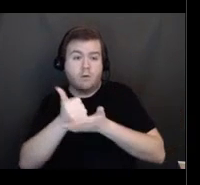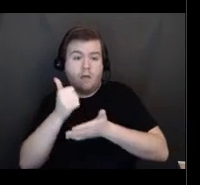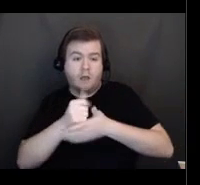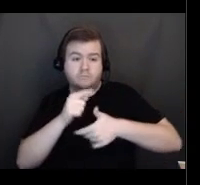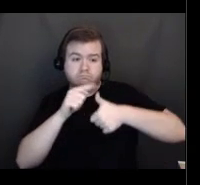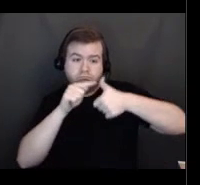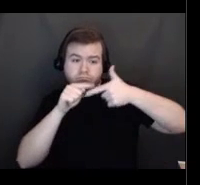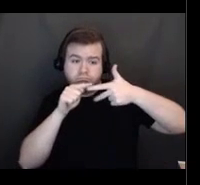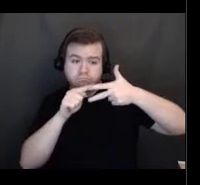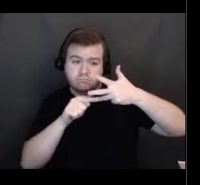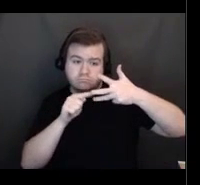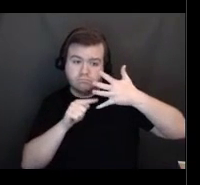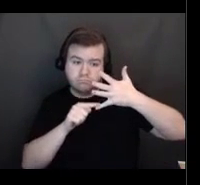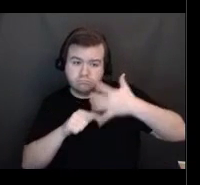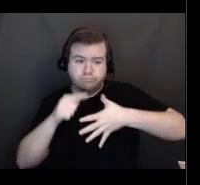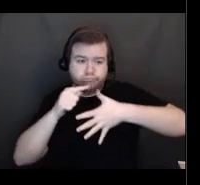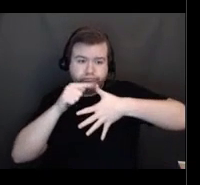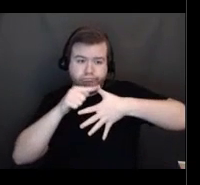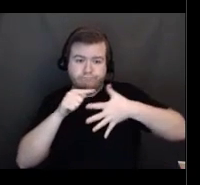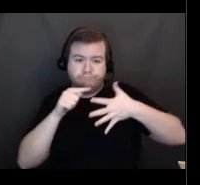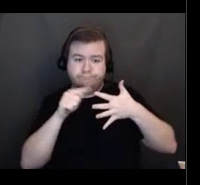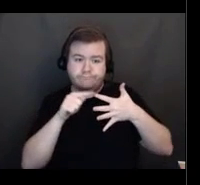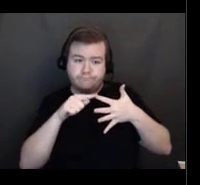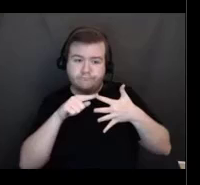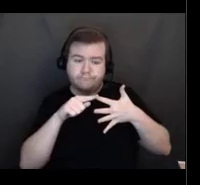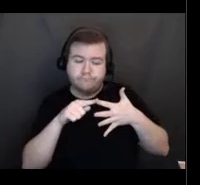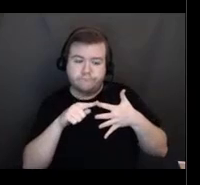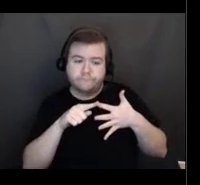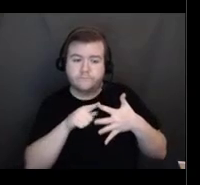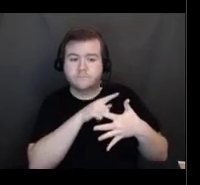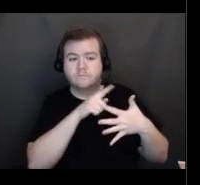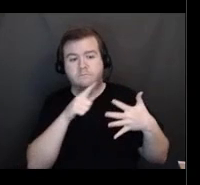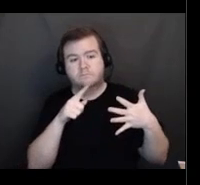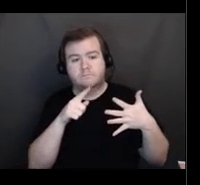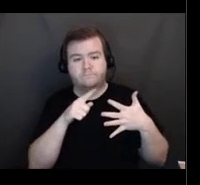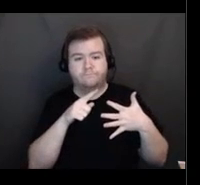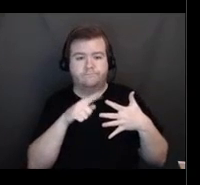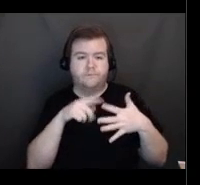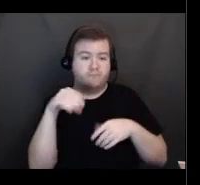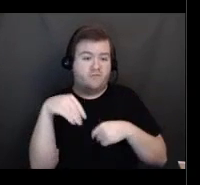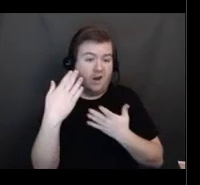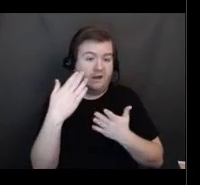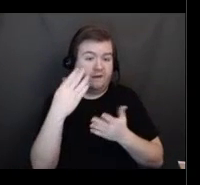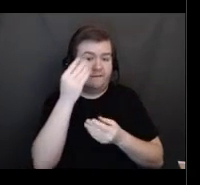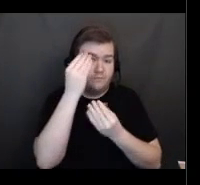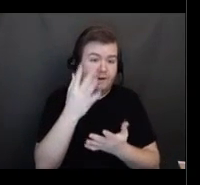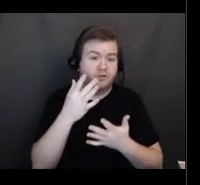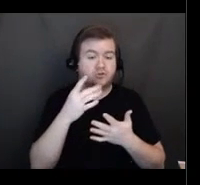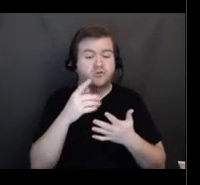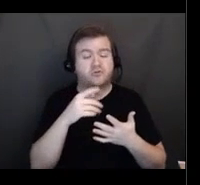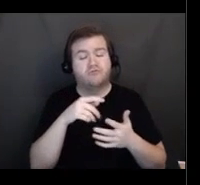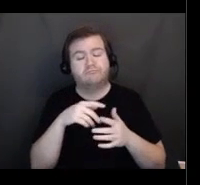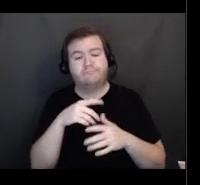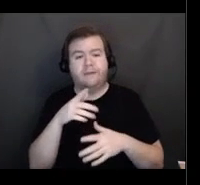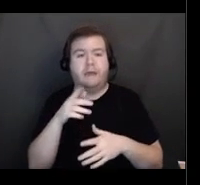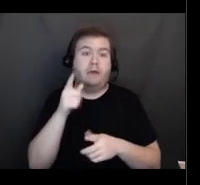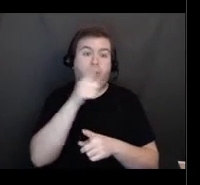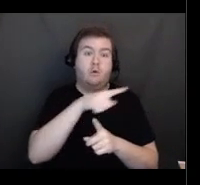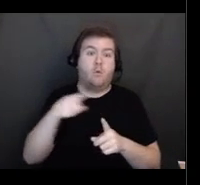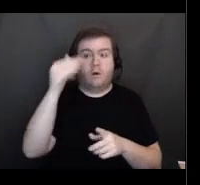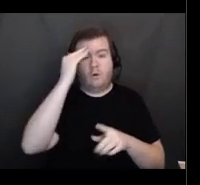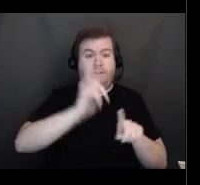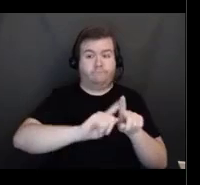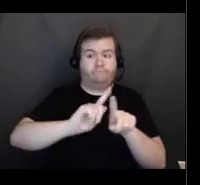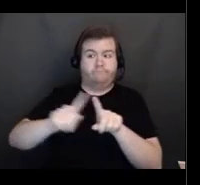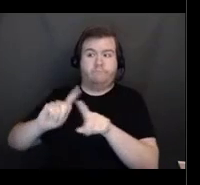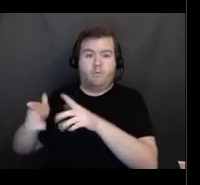eligibility, provide vaccine scheduling information. As you may already know, there's various platforms